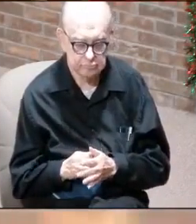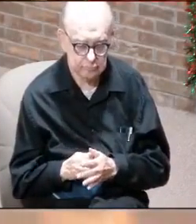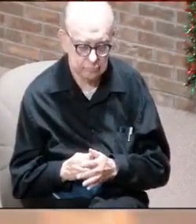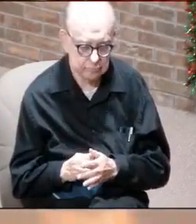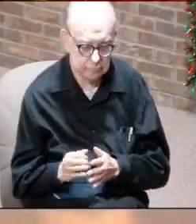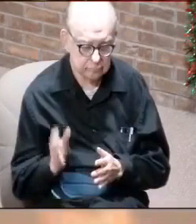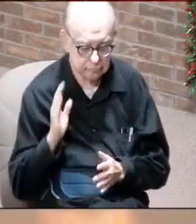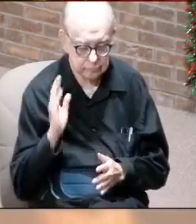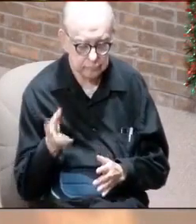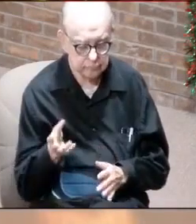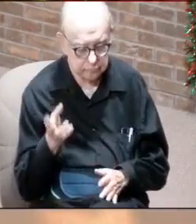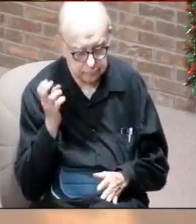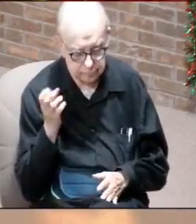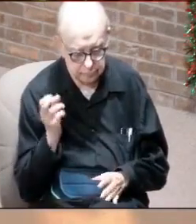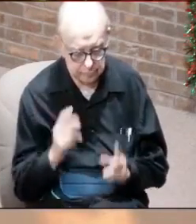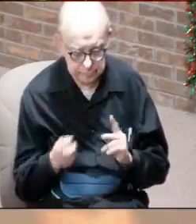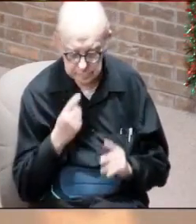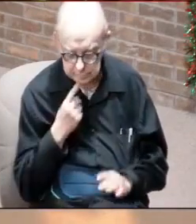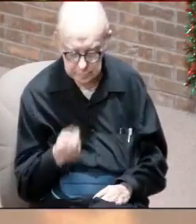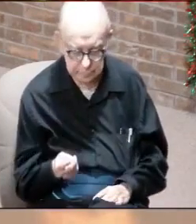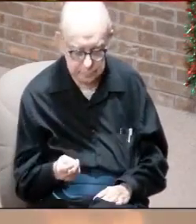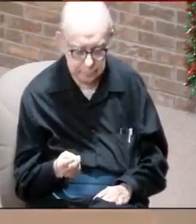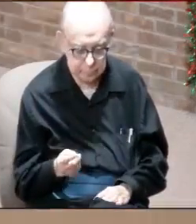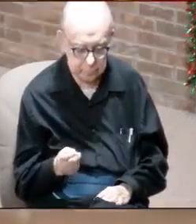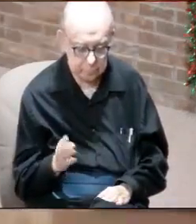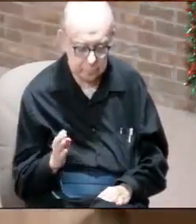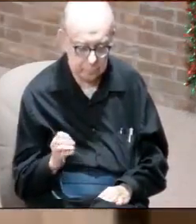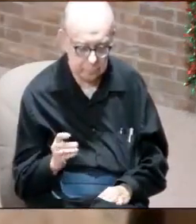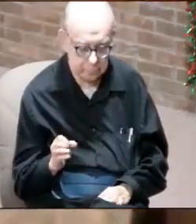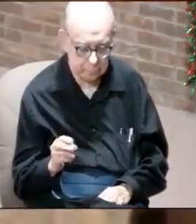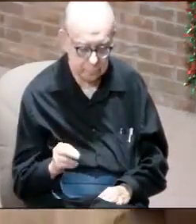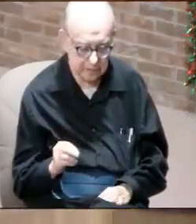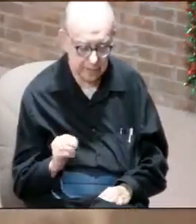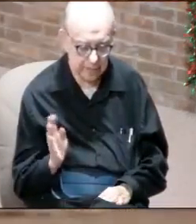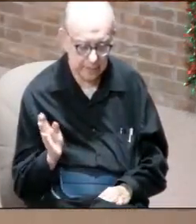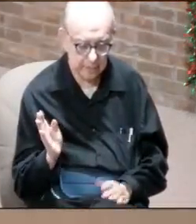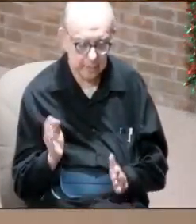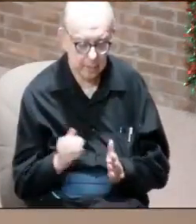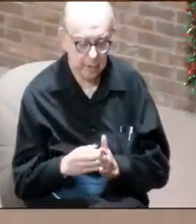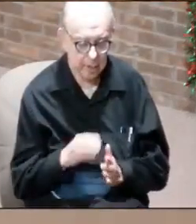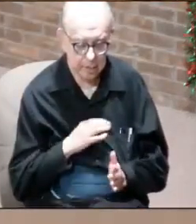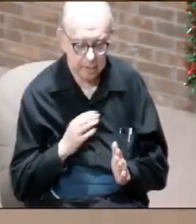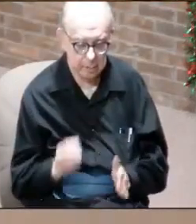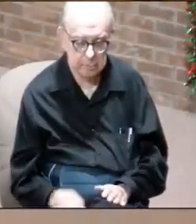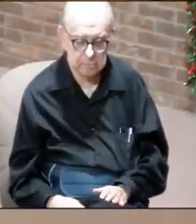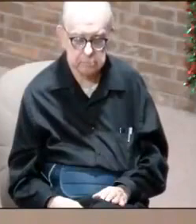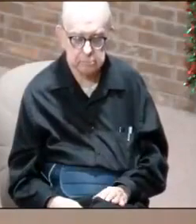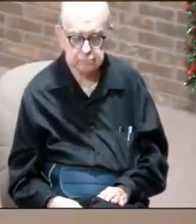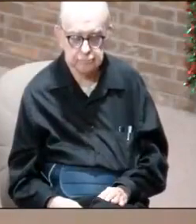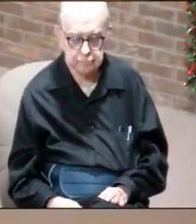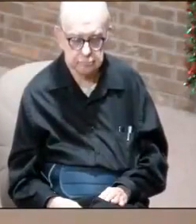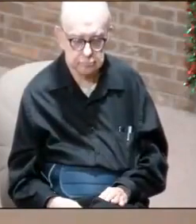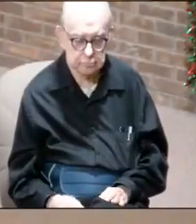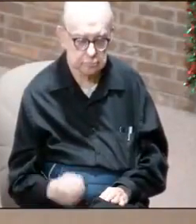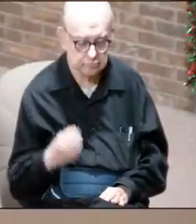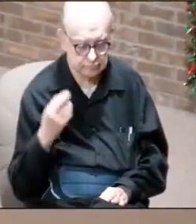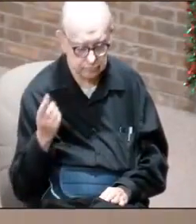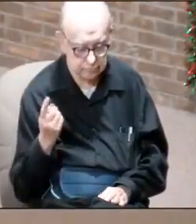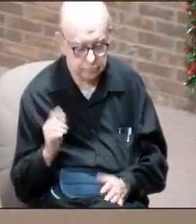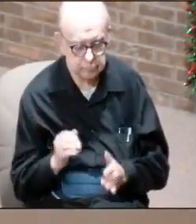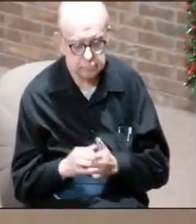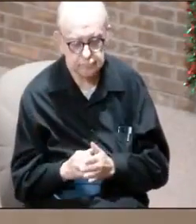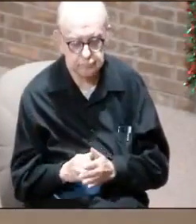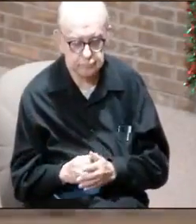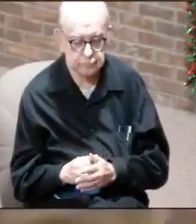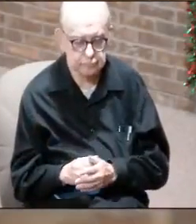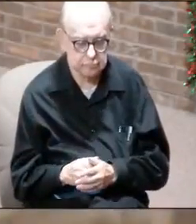You're going to hear a lot of people say, Joe Biden is the Antichrist. There ain't no way. And the reason for that is